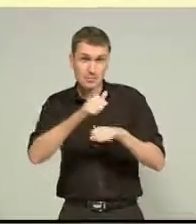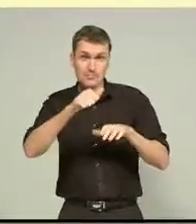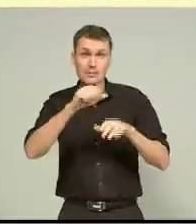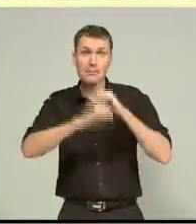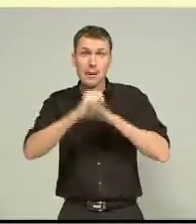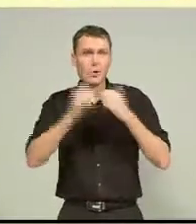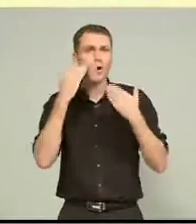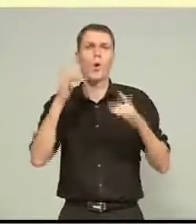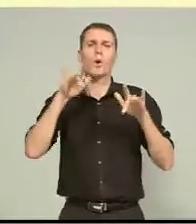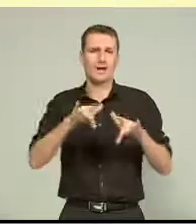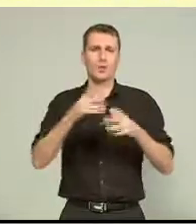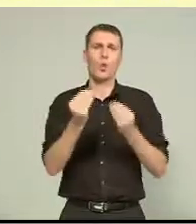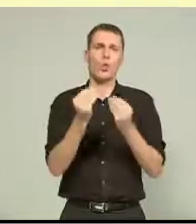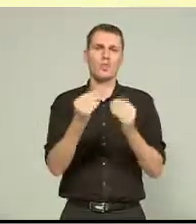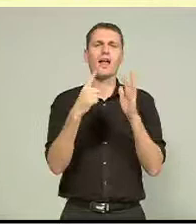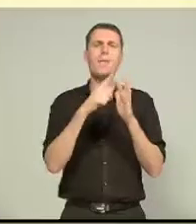Emma Krupper, CTV News.